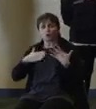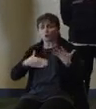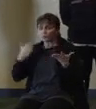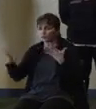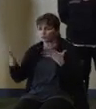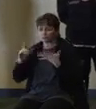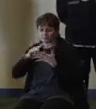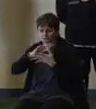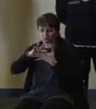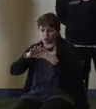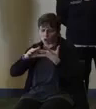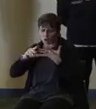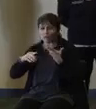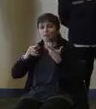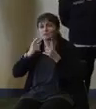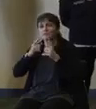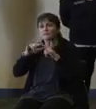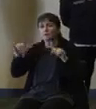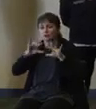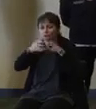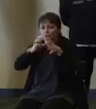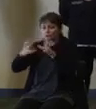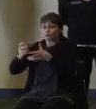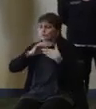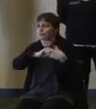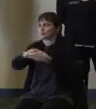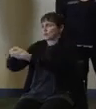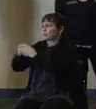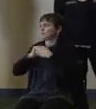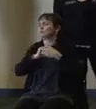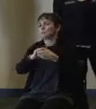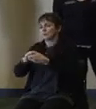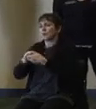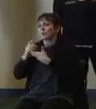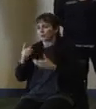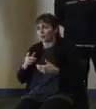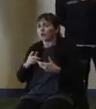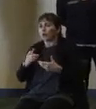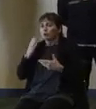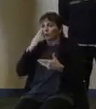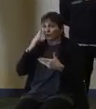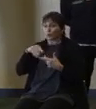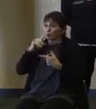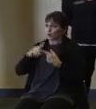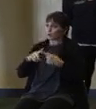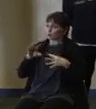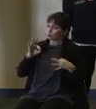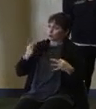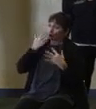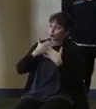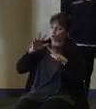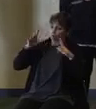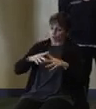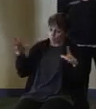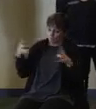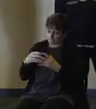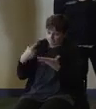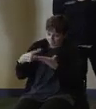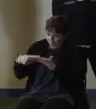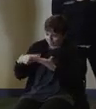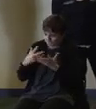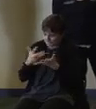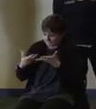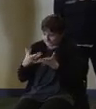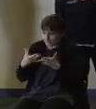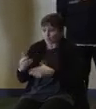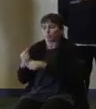that partnership and those relationships that we build on those blue sky days that we talk about. And to watch that come together once again